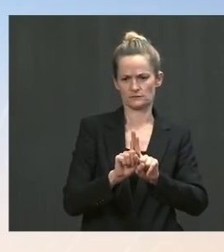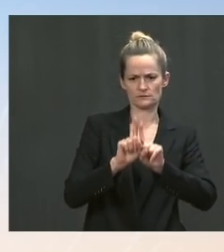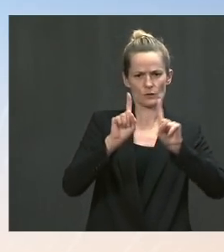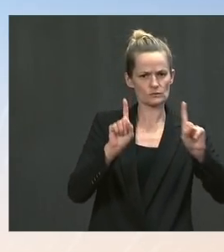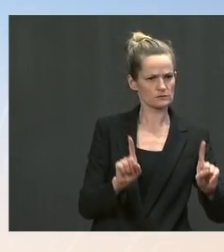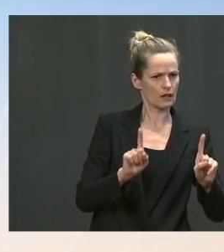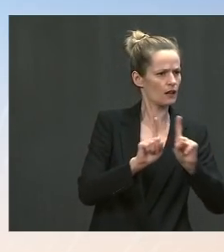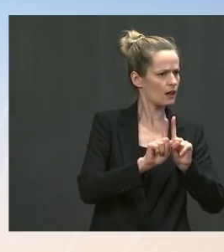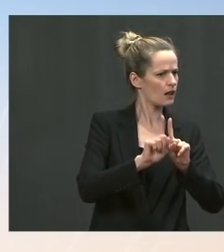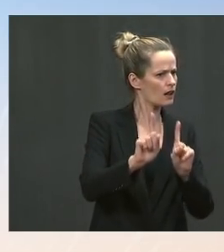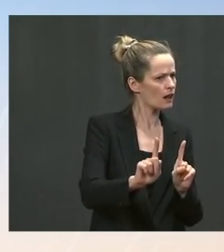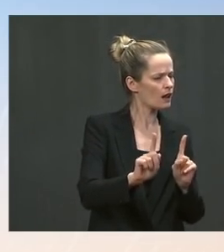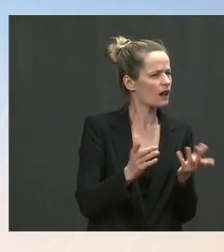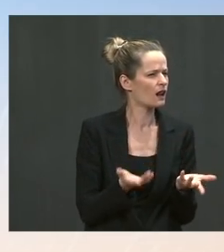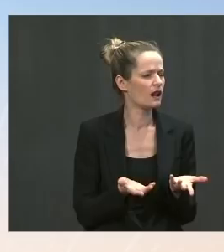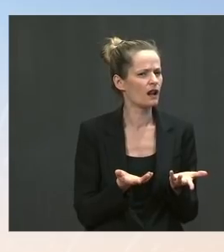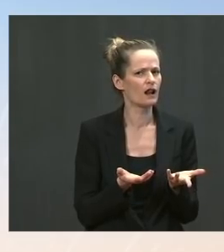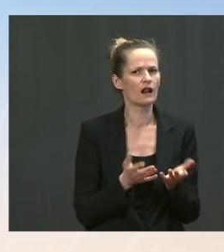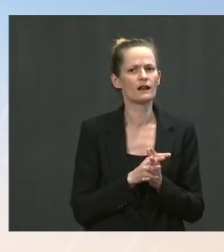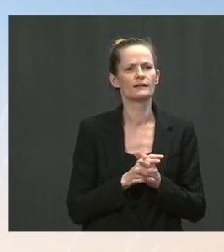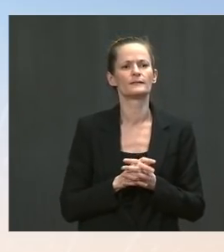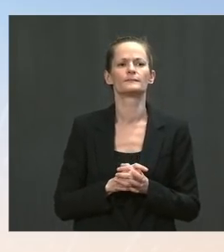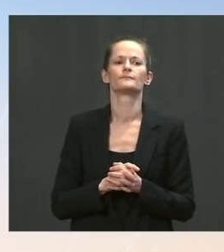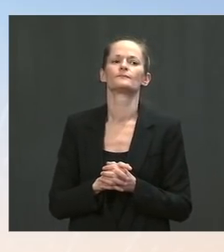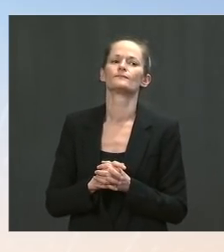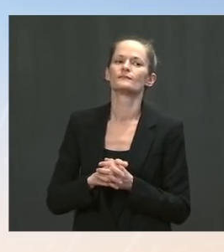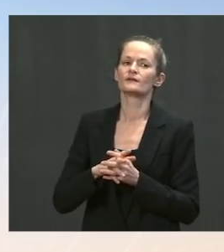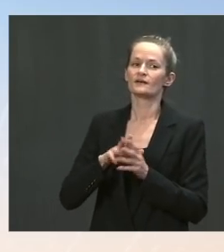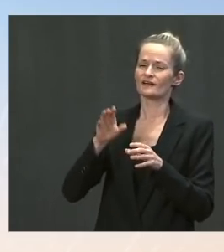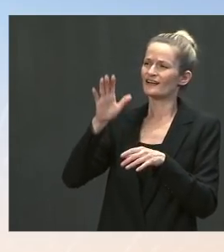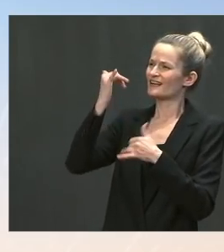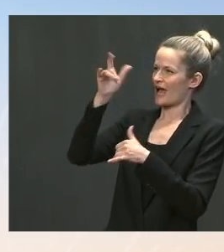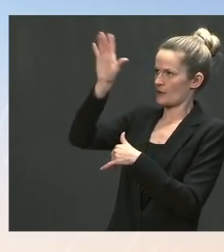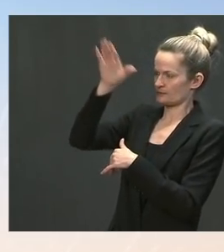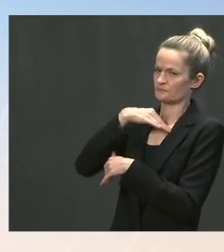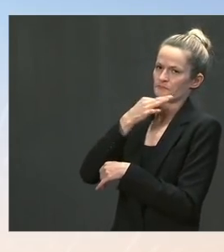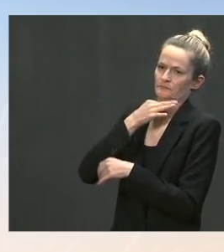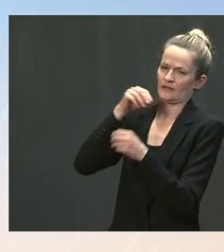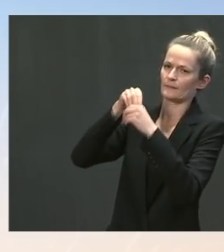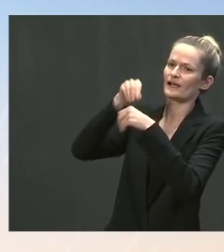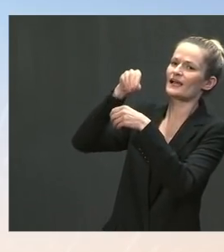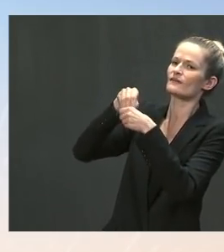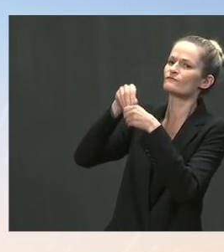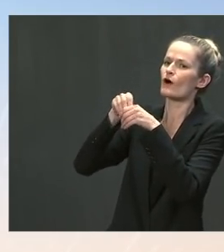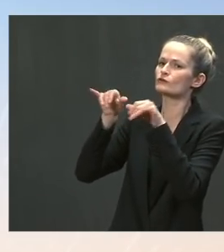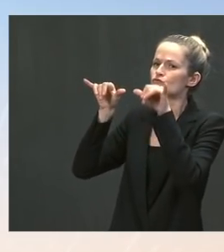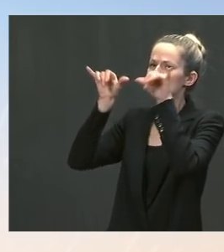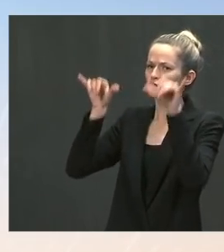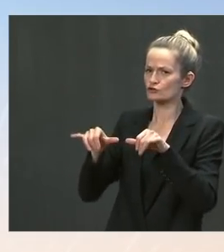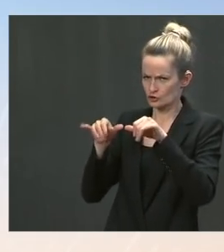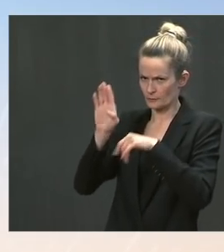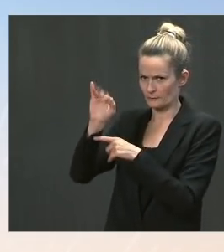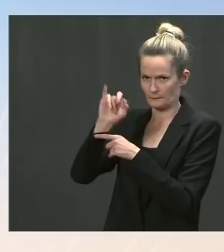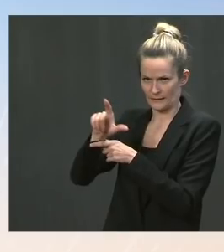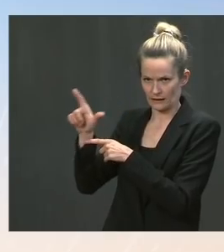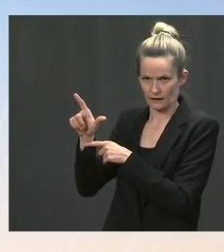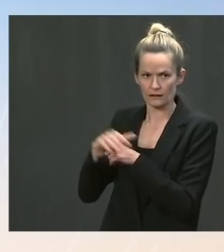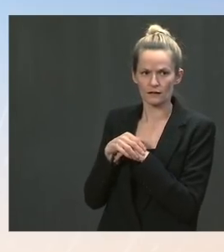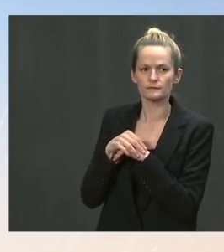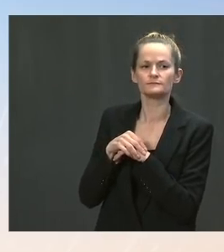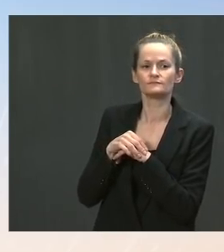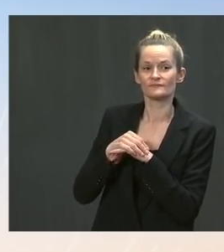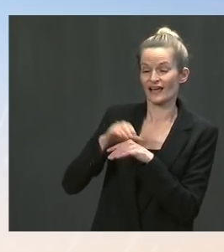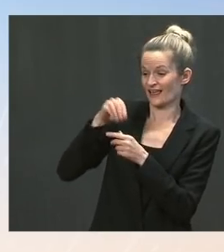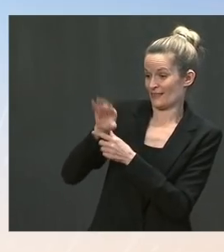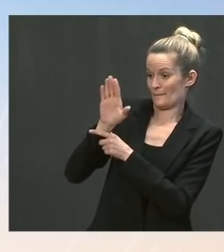The On the infrastructure bill, there's a cryptocurrency tax provision in the bill and some bipartisan lawmakers